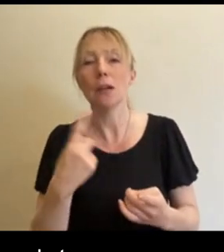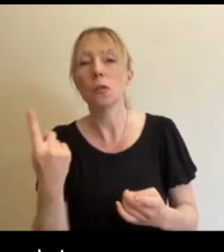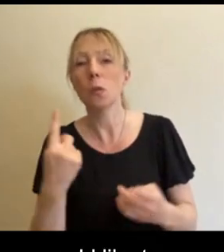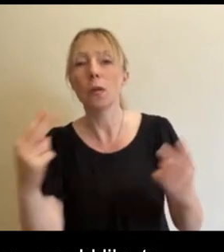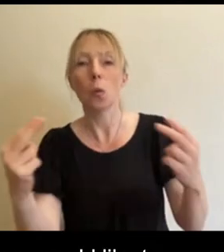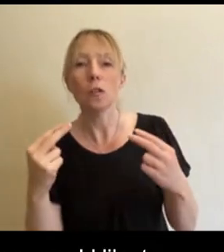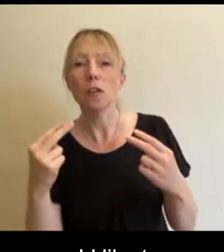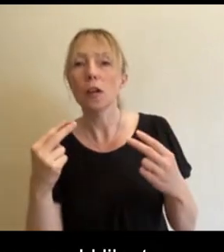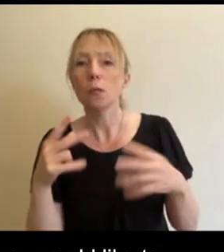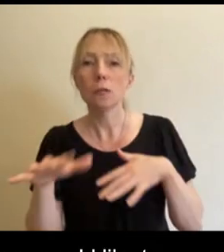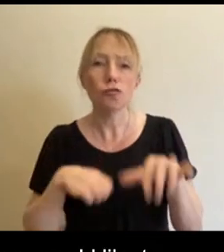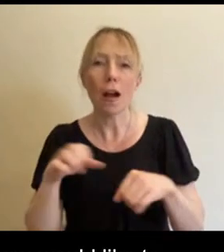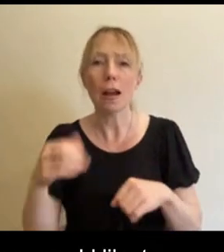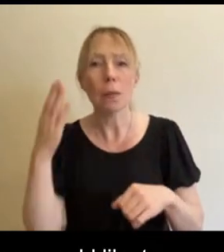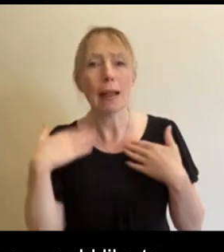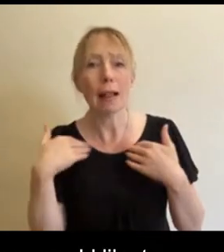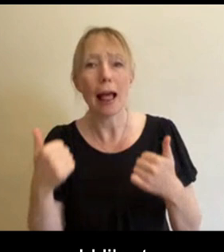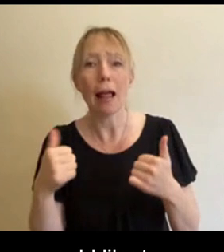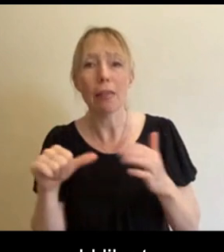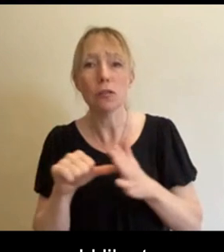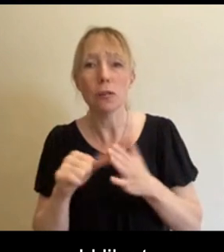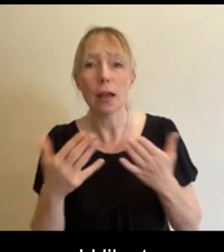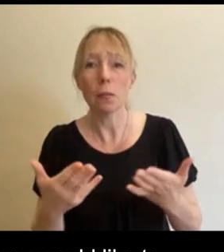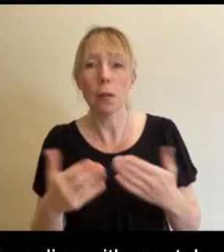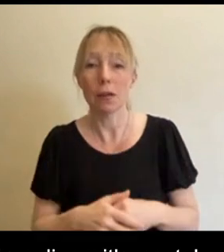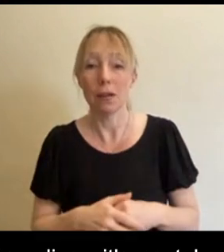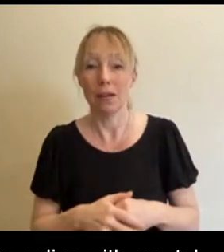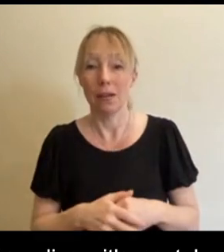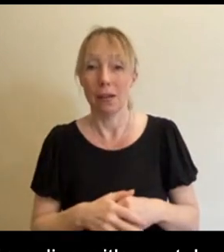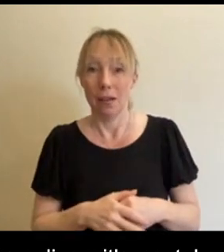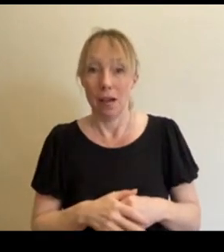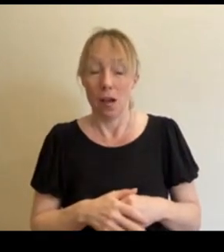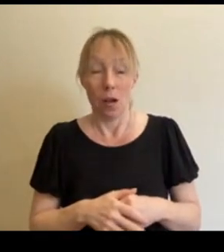struggling with mental health issues at the moment? Oh, gosh.